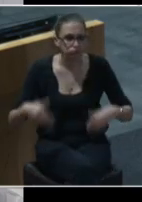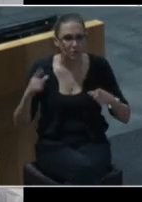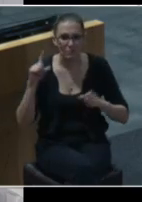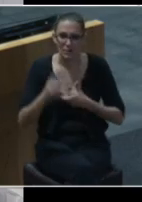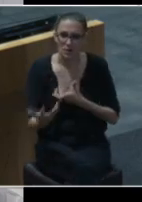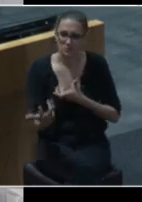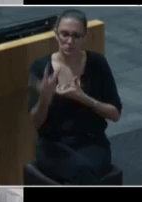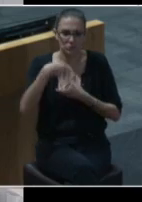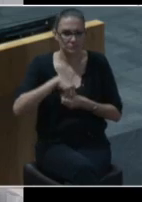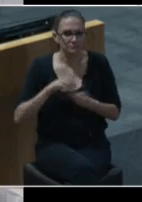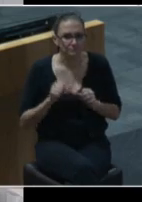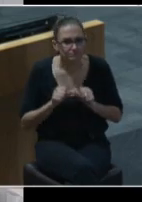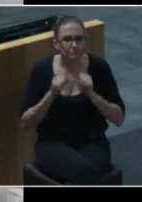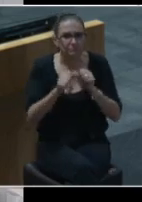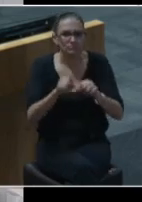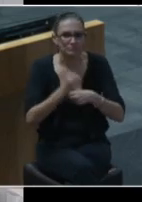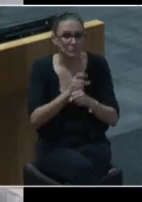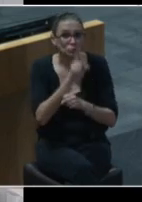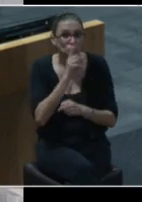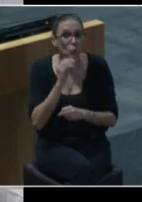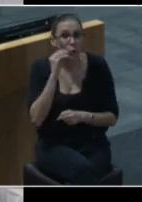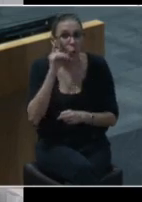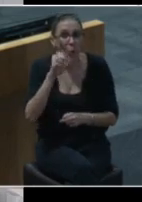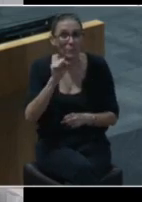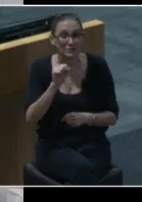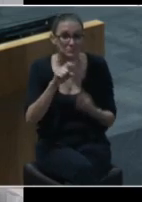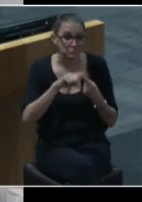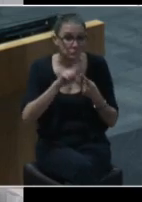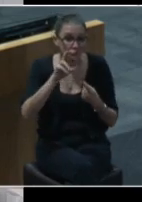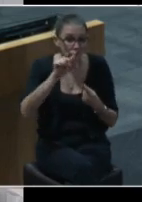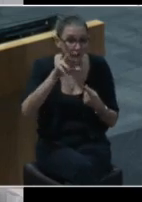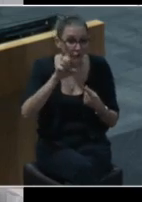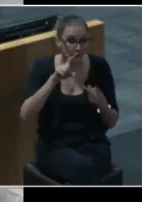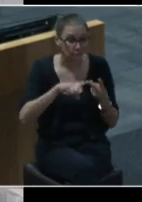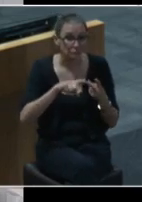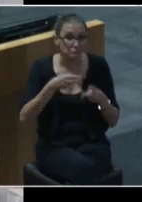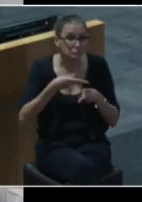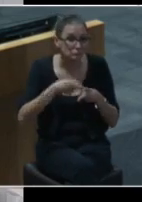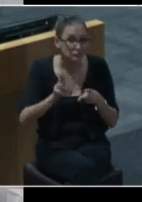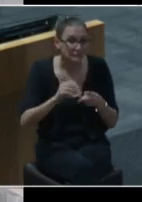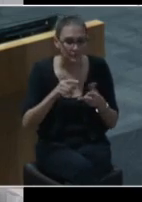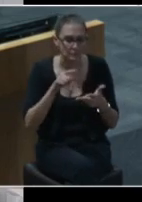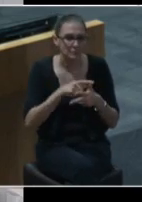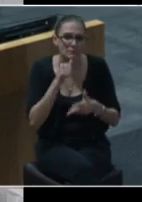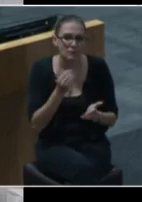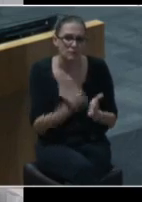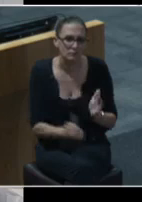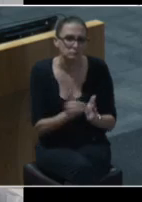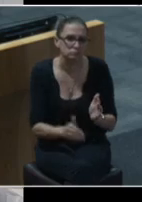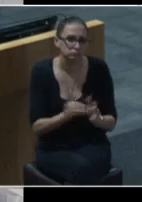our efforts to ensure homelessness is truly rare brief and non-recurring in austin